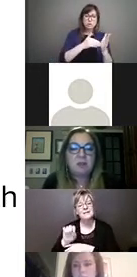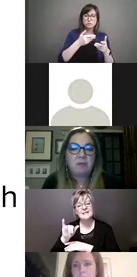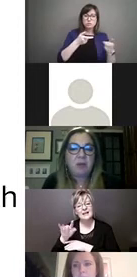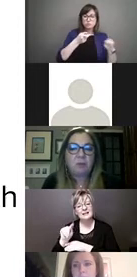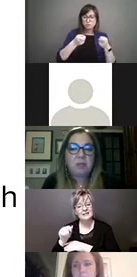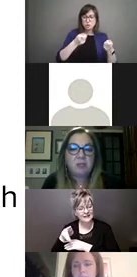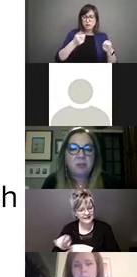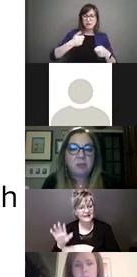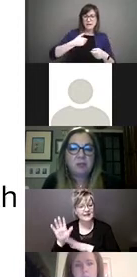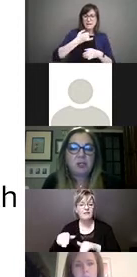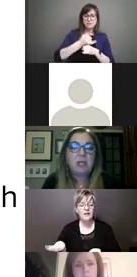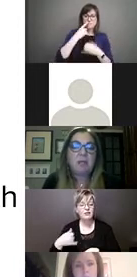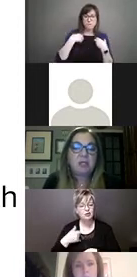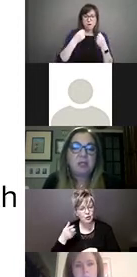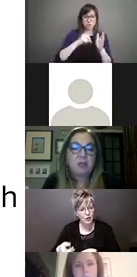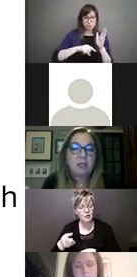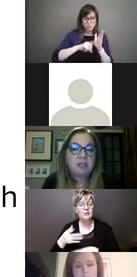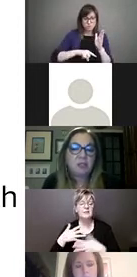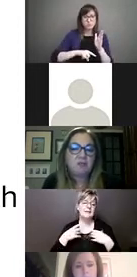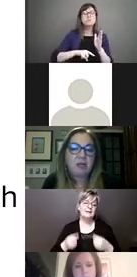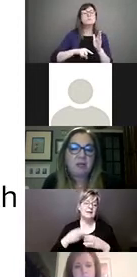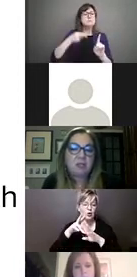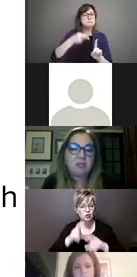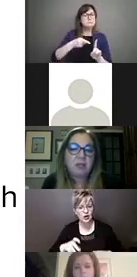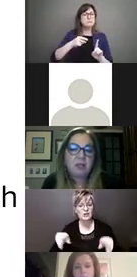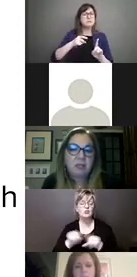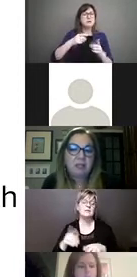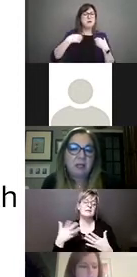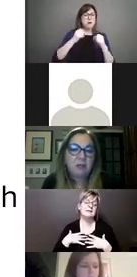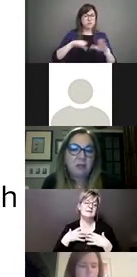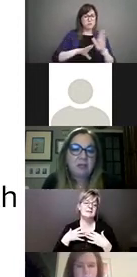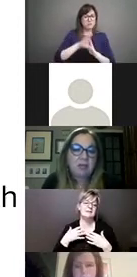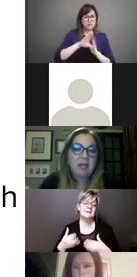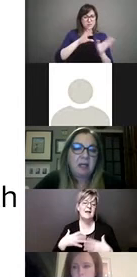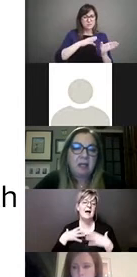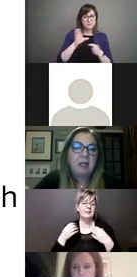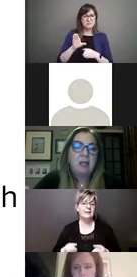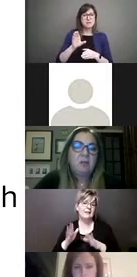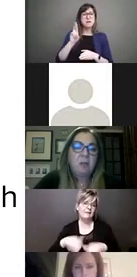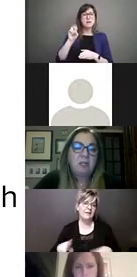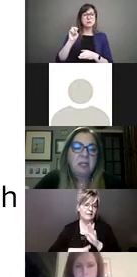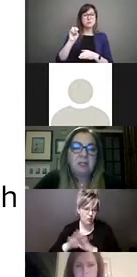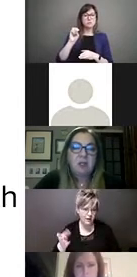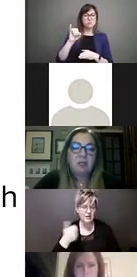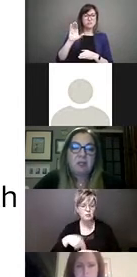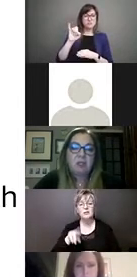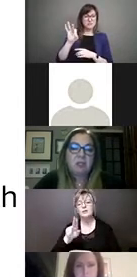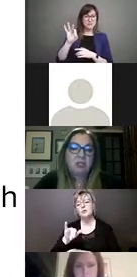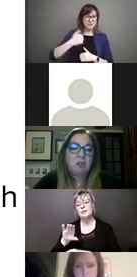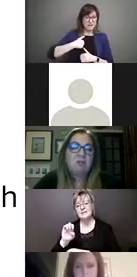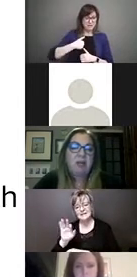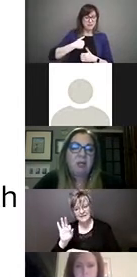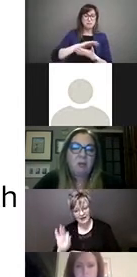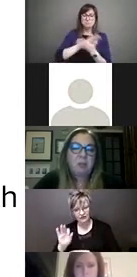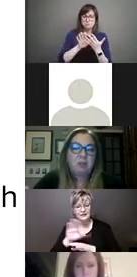for Health Research, particularly the Institute for Healthy Child Development, and UNICEF Canada, we want to take this opportunity to